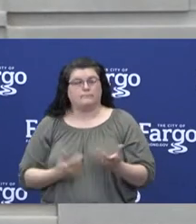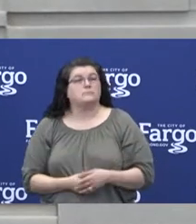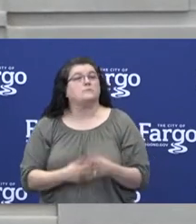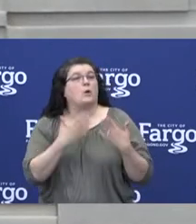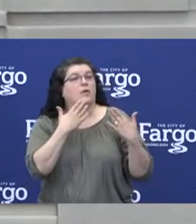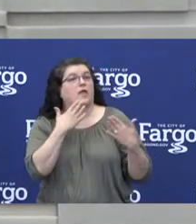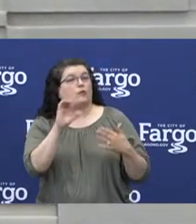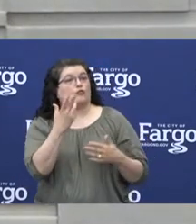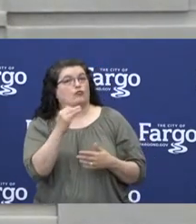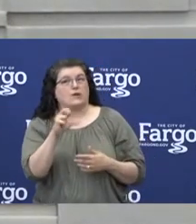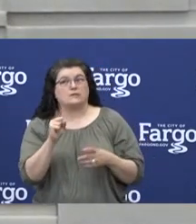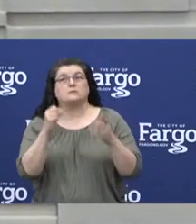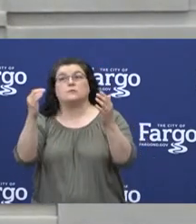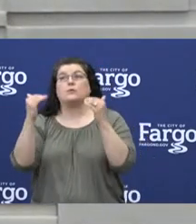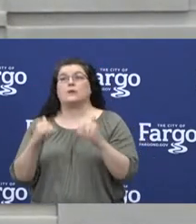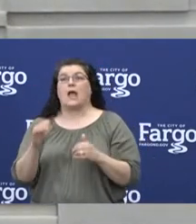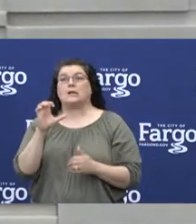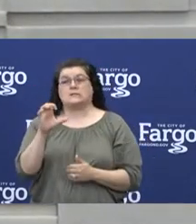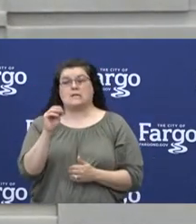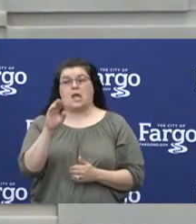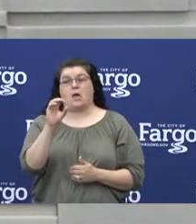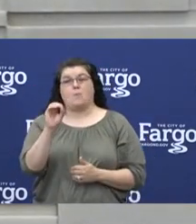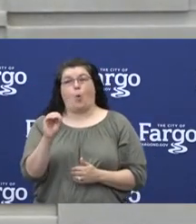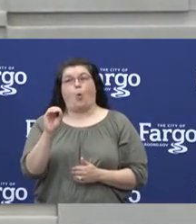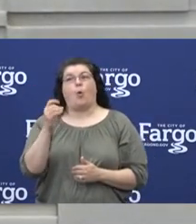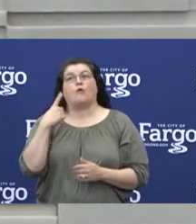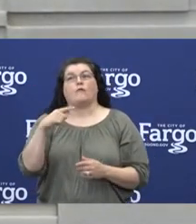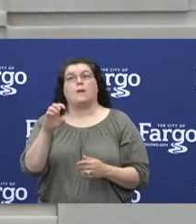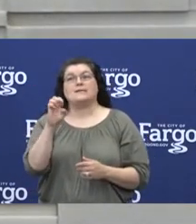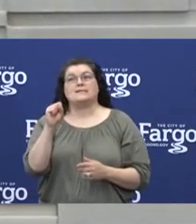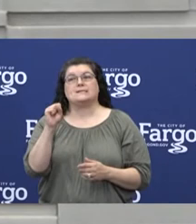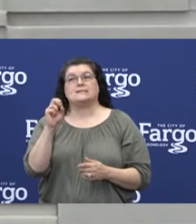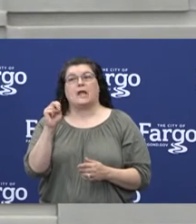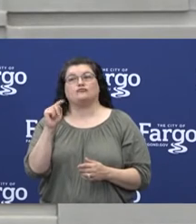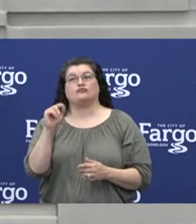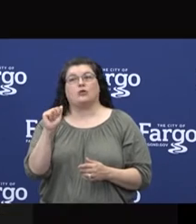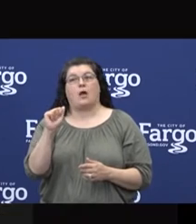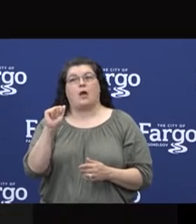is the CMO from Essentia Health, Dr. Rich Vetter. Rich?